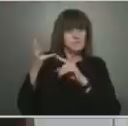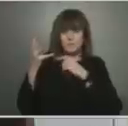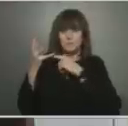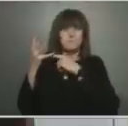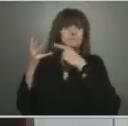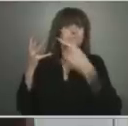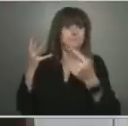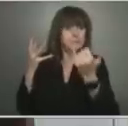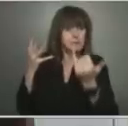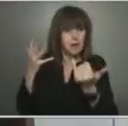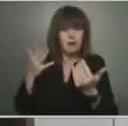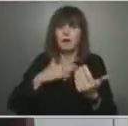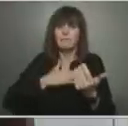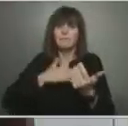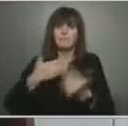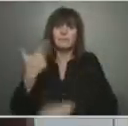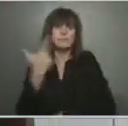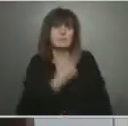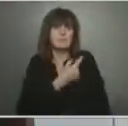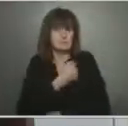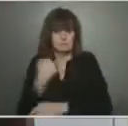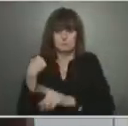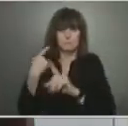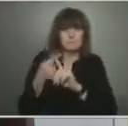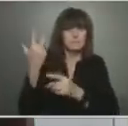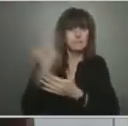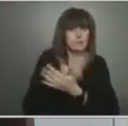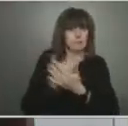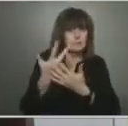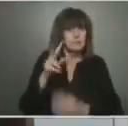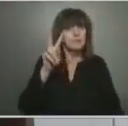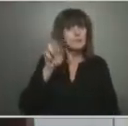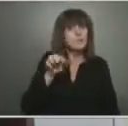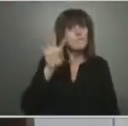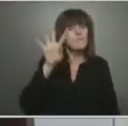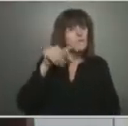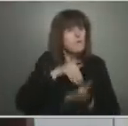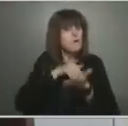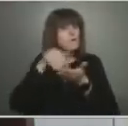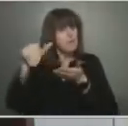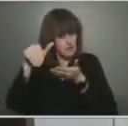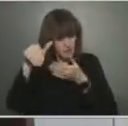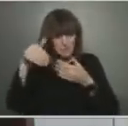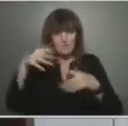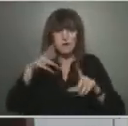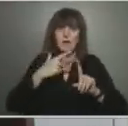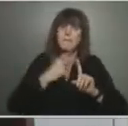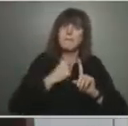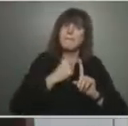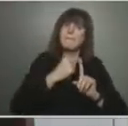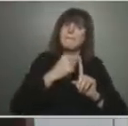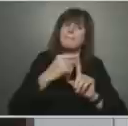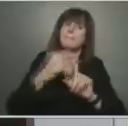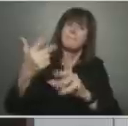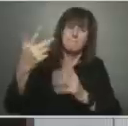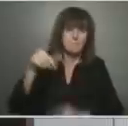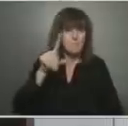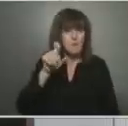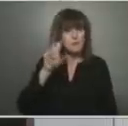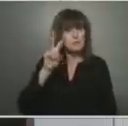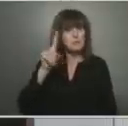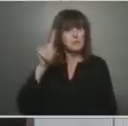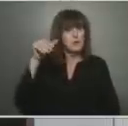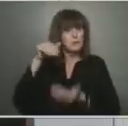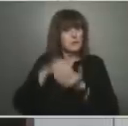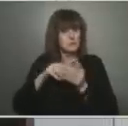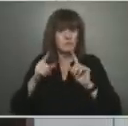administered over 2.4 million doses, 161,000 first doses, 178 second